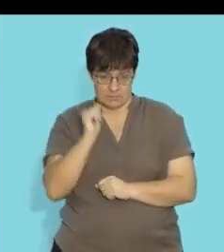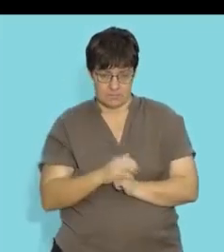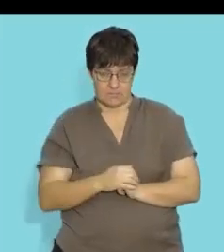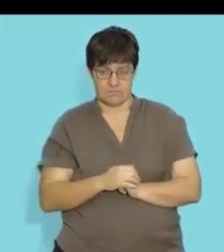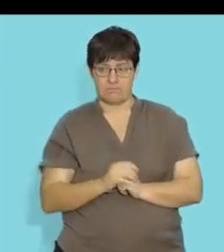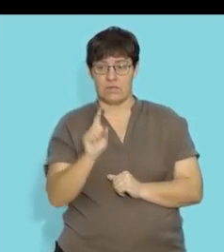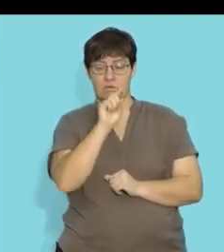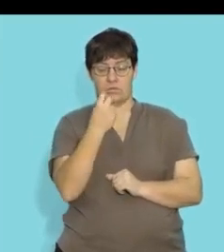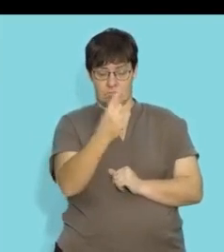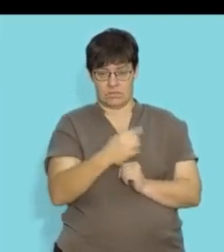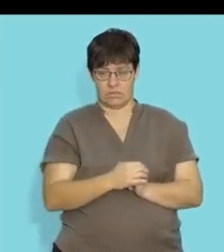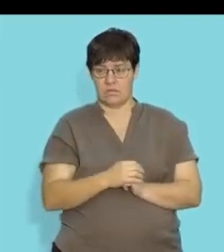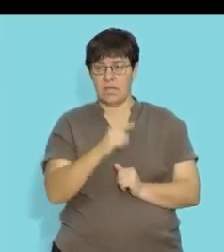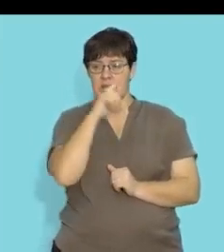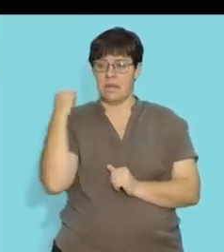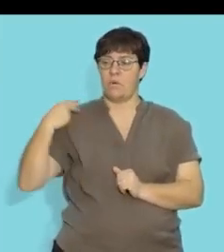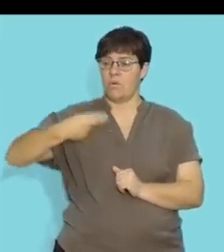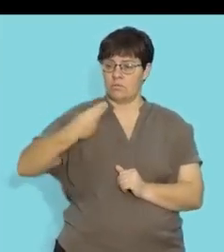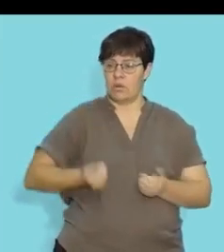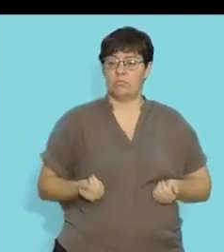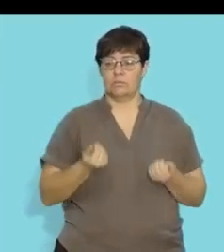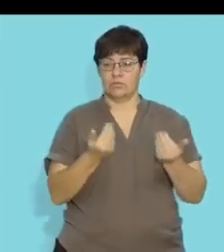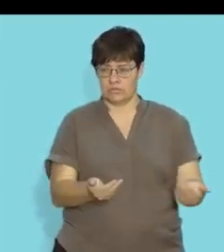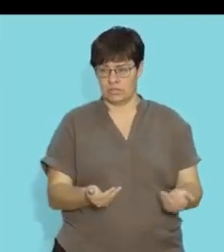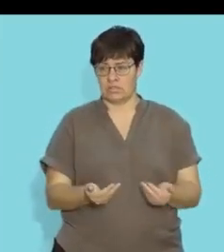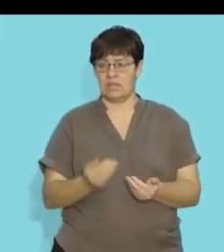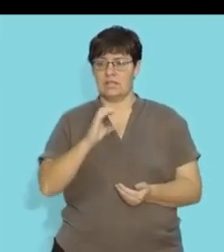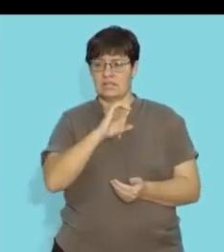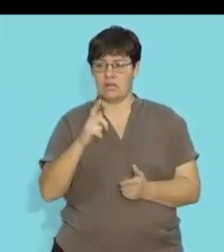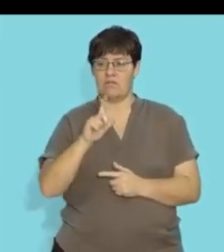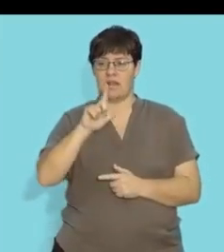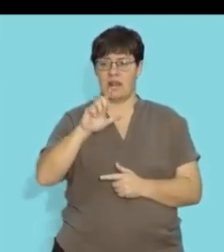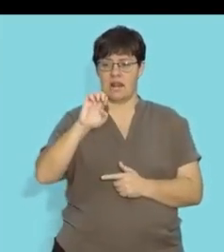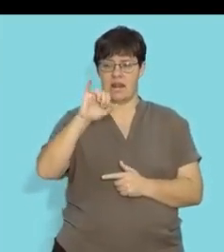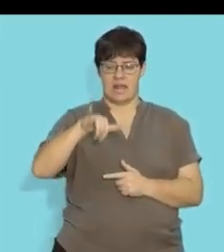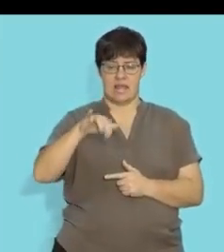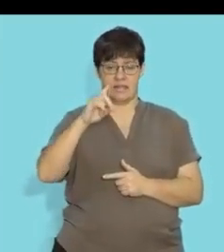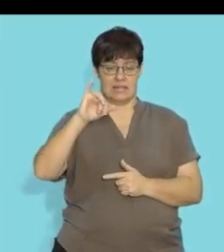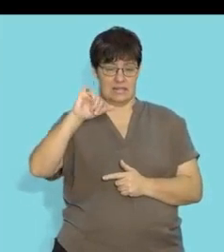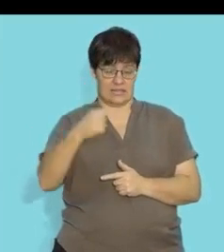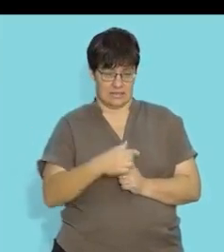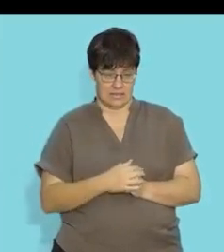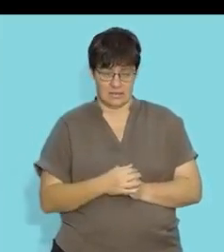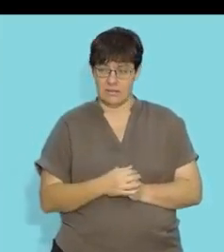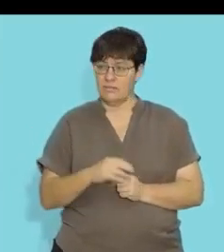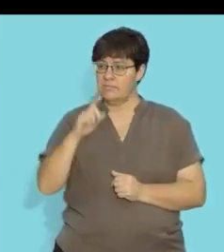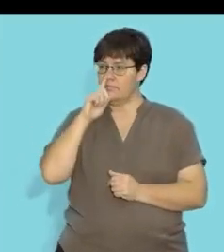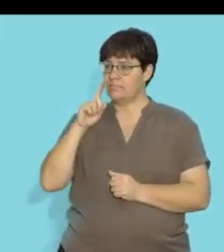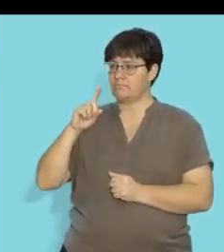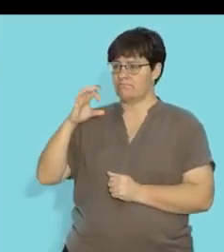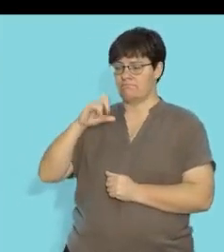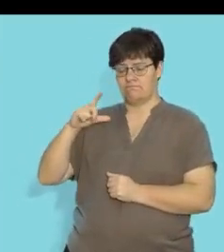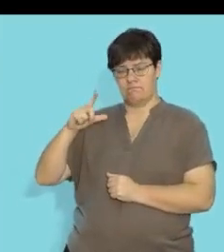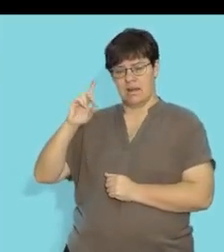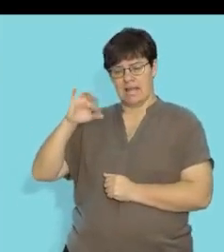question one name the hormone produced by the cells of ladig now if we go to the diagram and if we look at the ladig cells